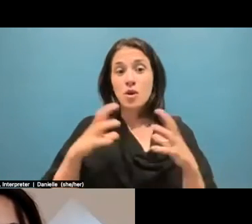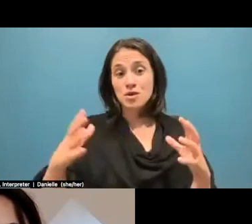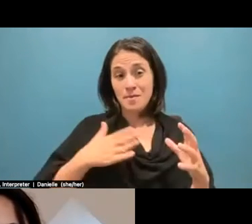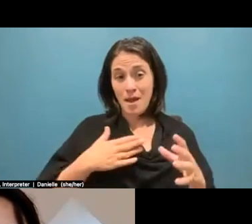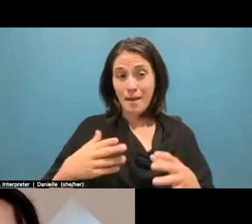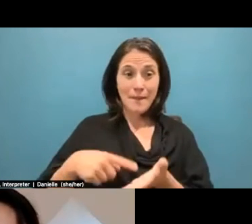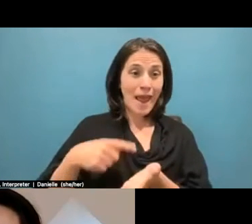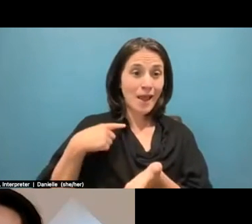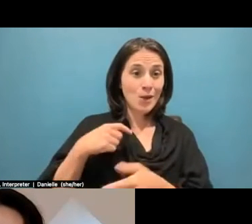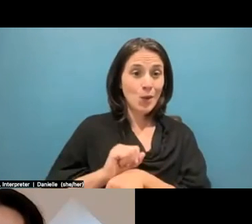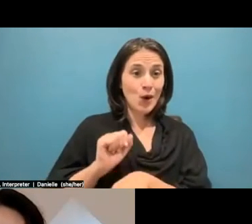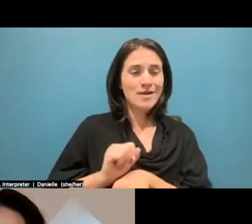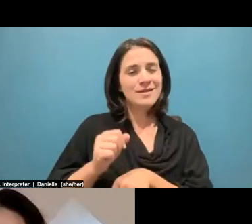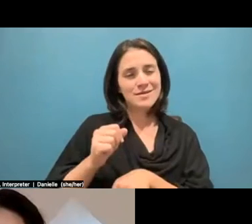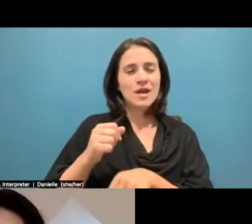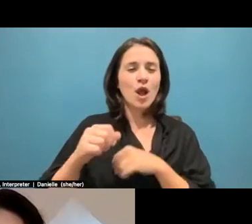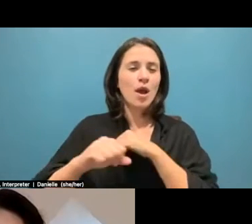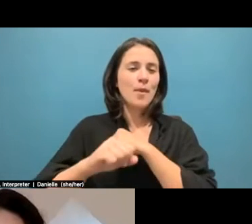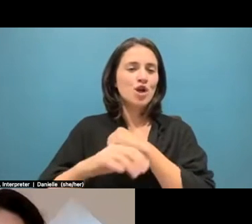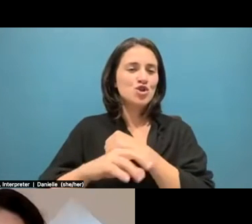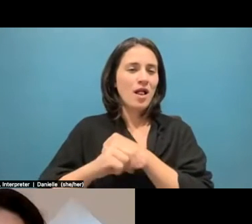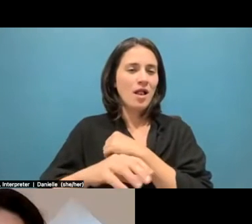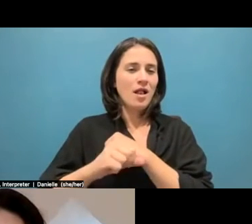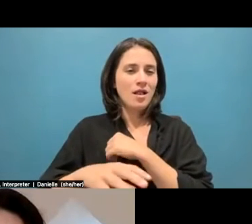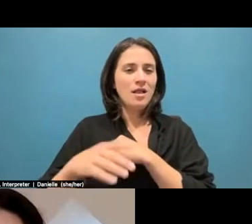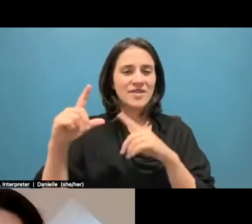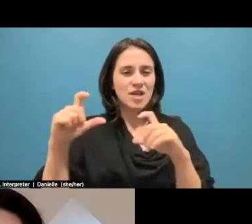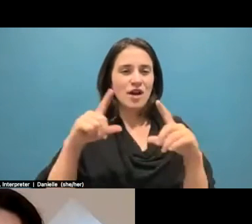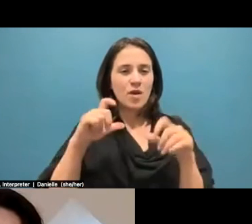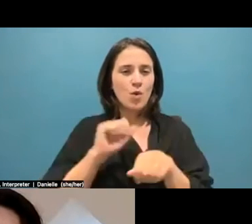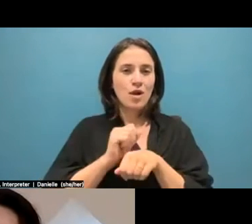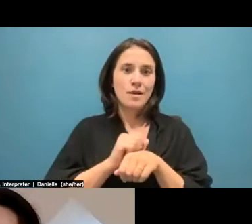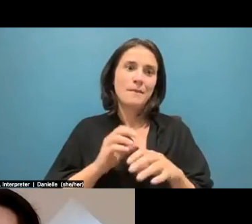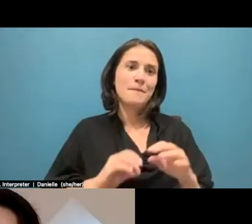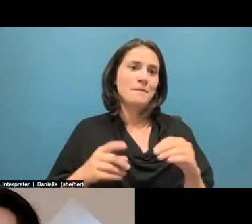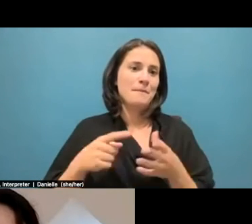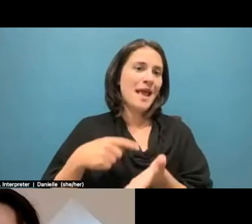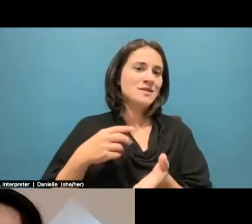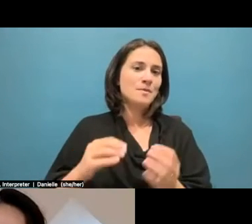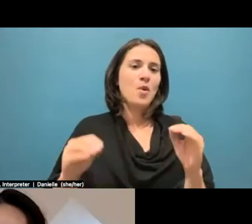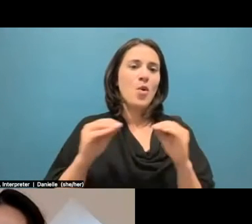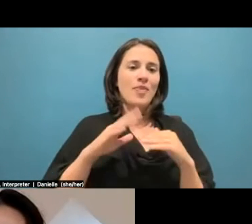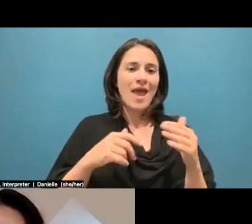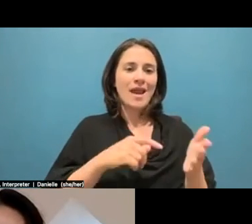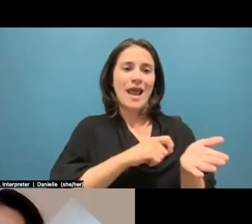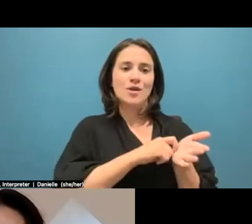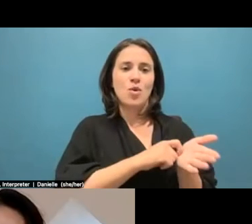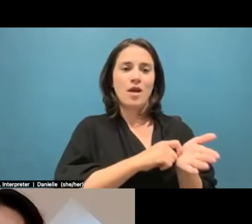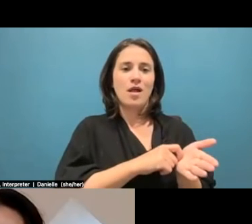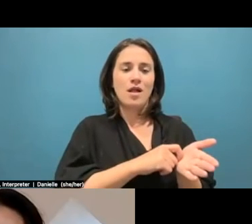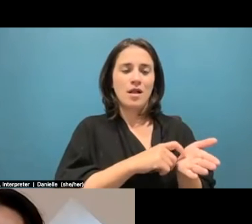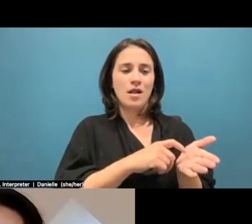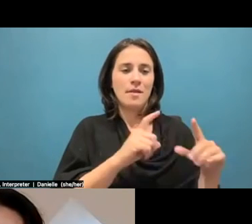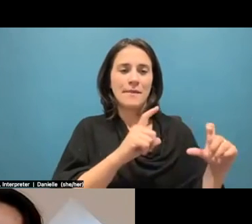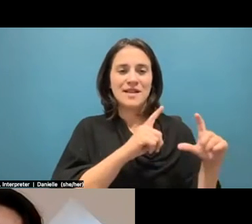is commercial photography work, which pays way more than editorial journalism work. So I had some of my own resources and funds to draw